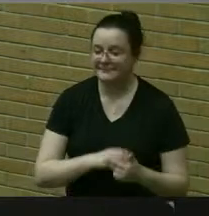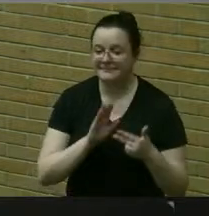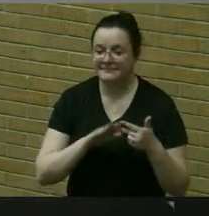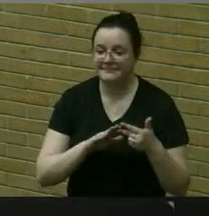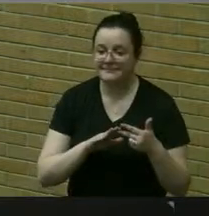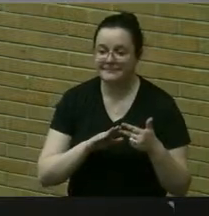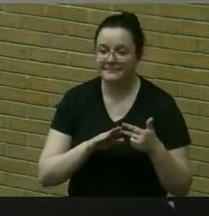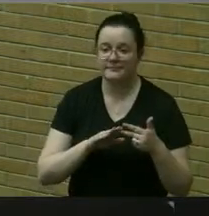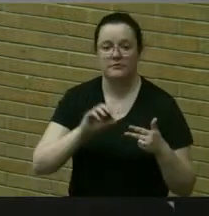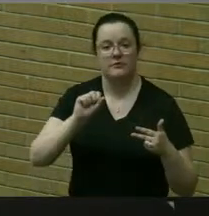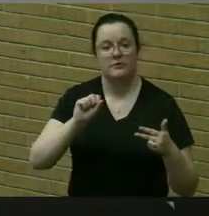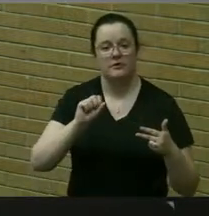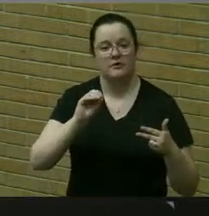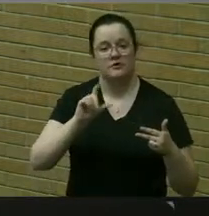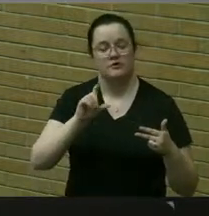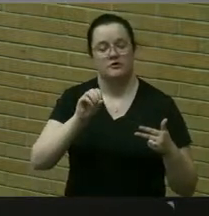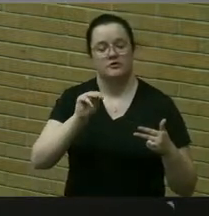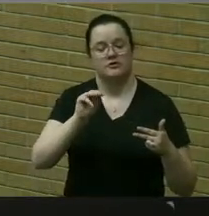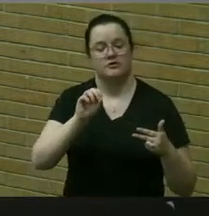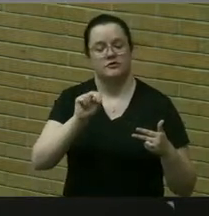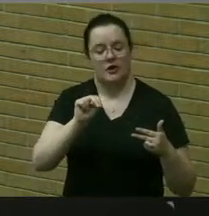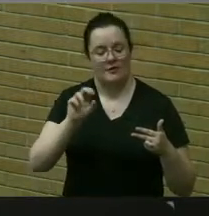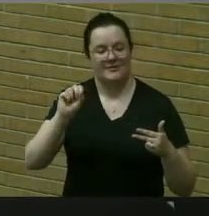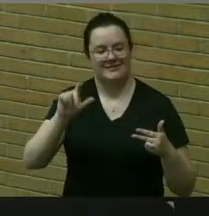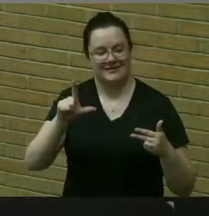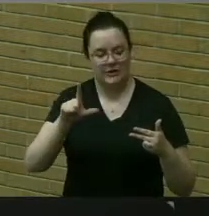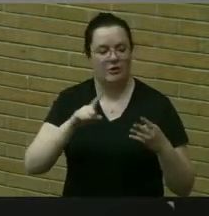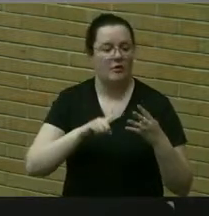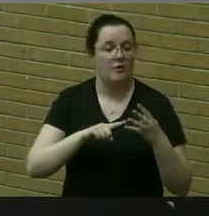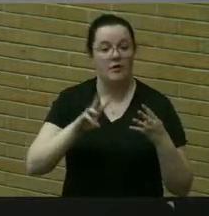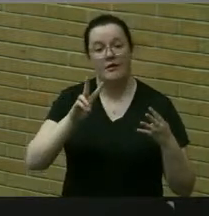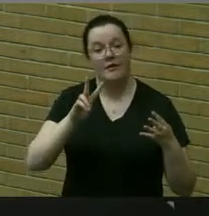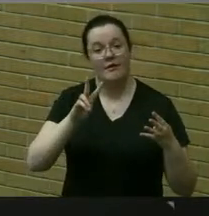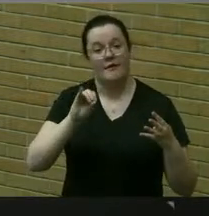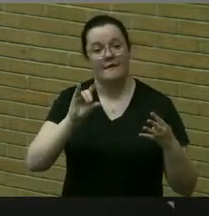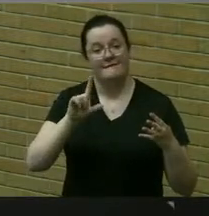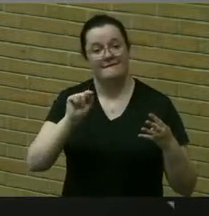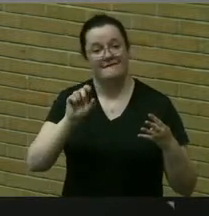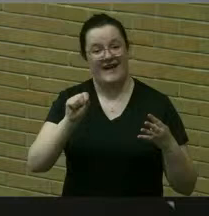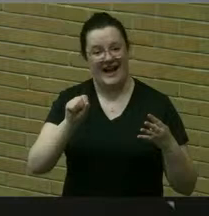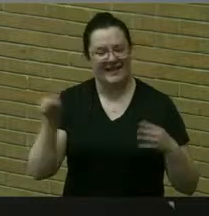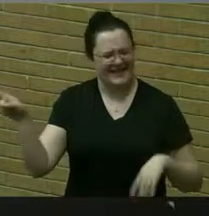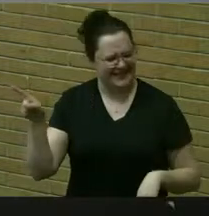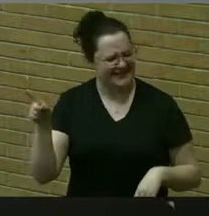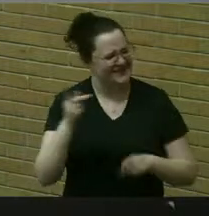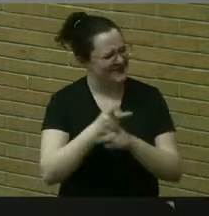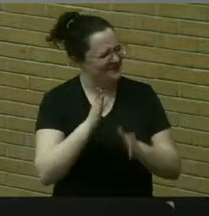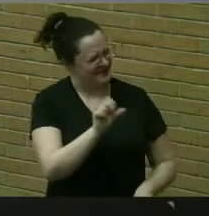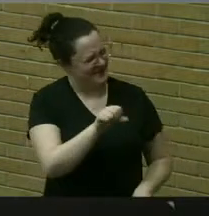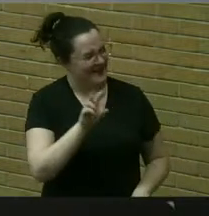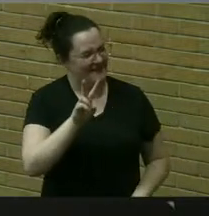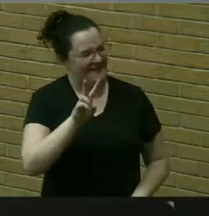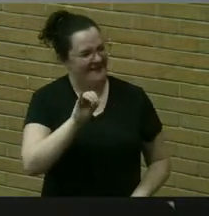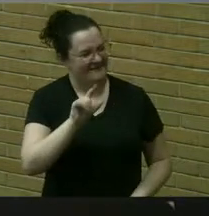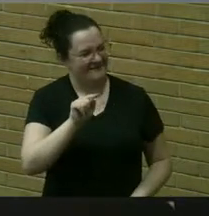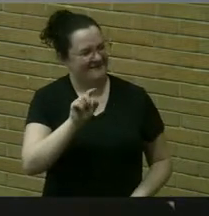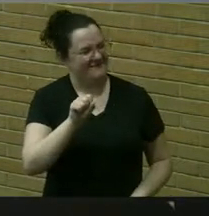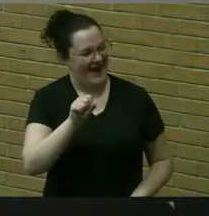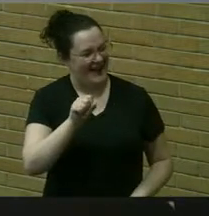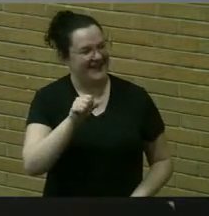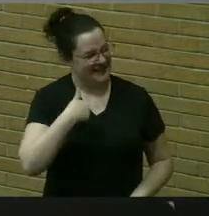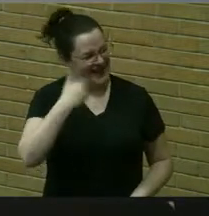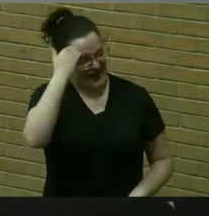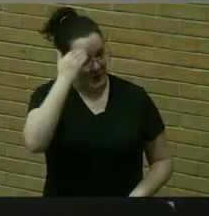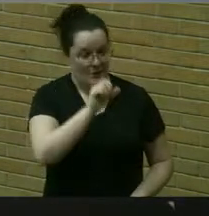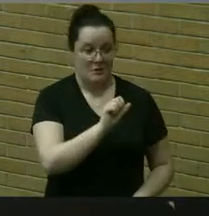solomon seal or violets violets that violets i know solomon seal could bite me and i wouldn't